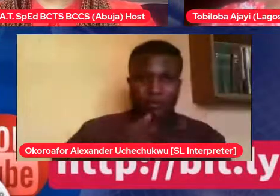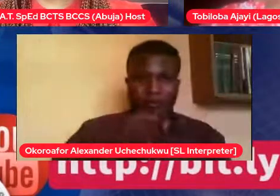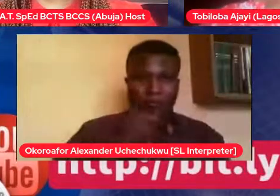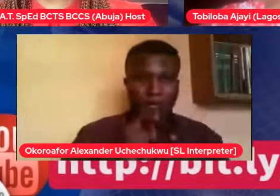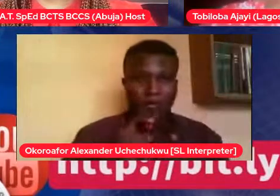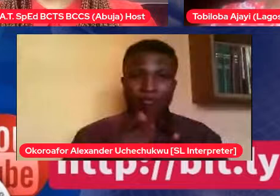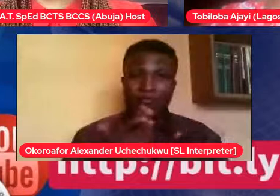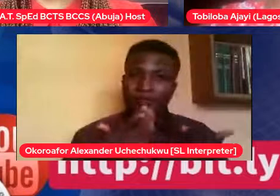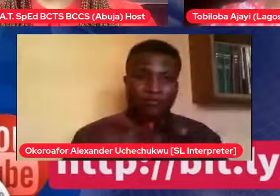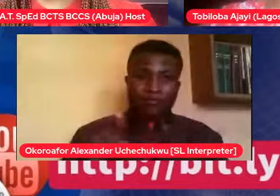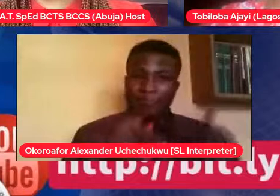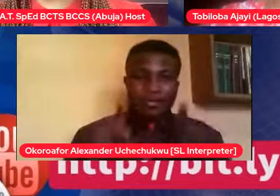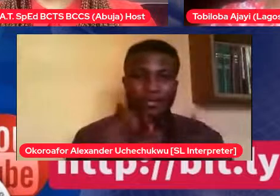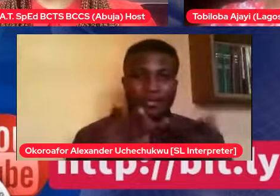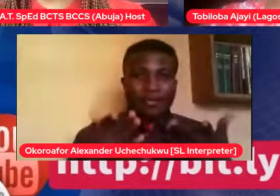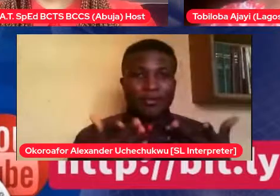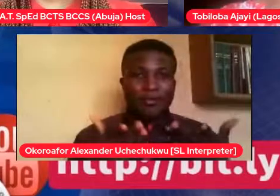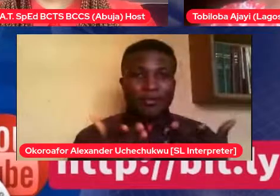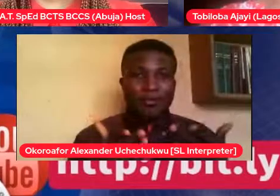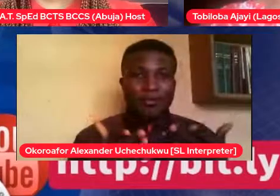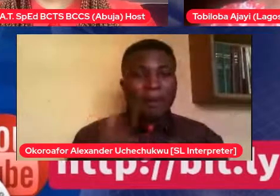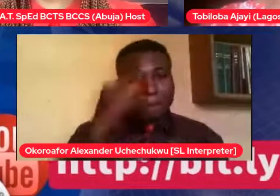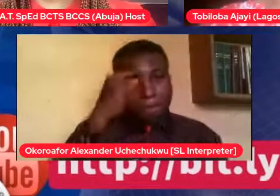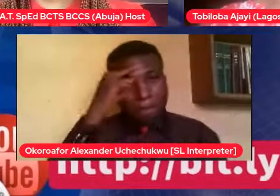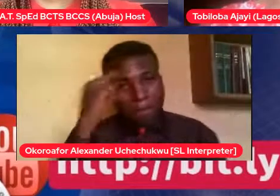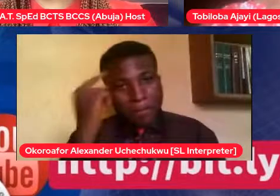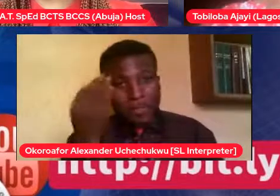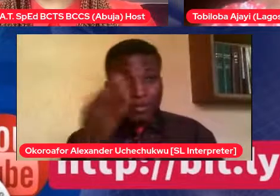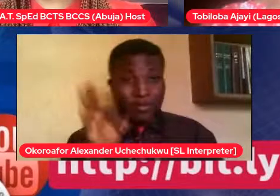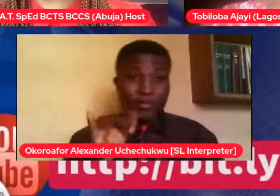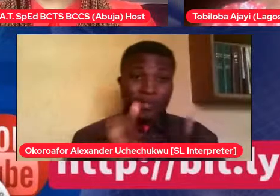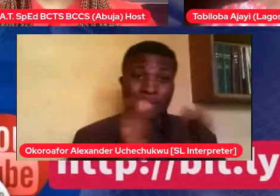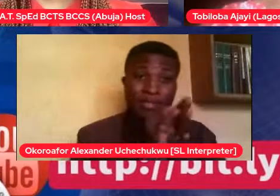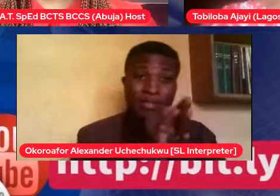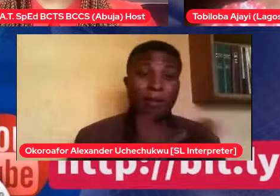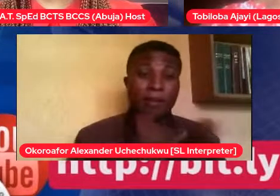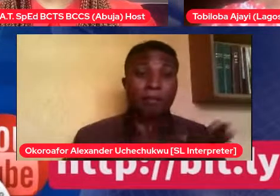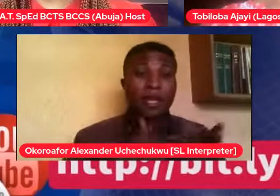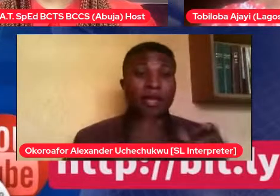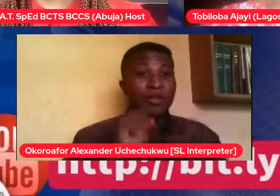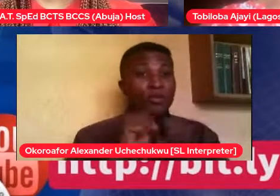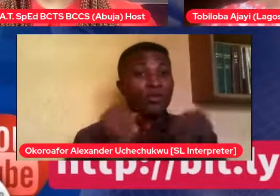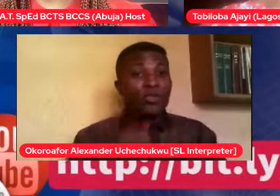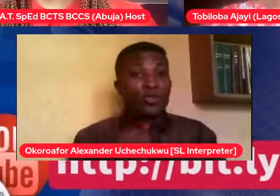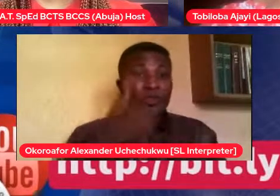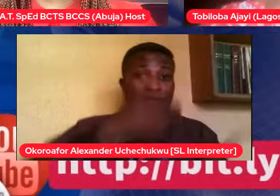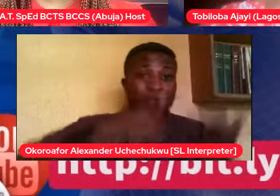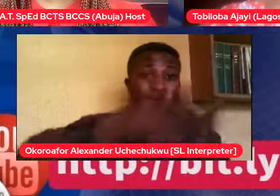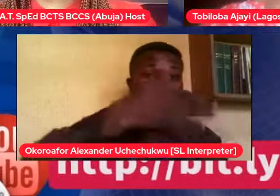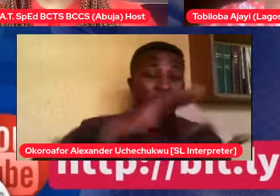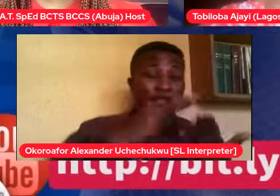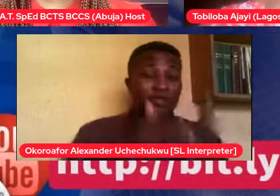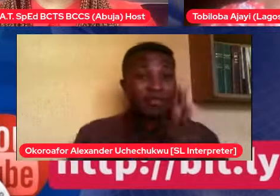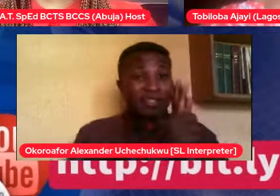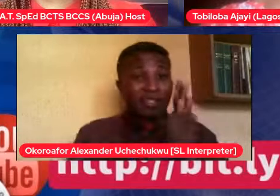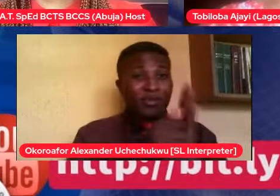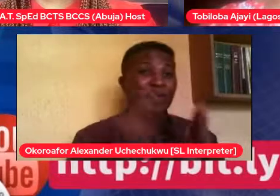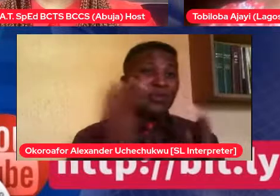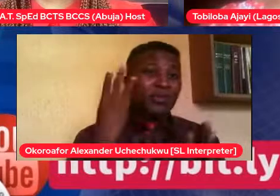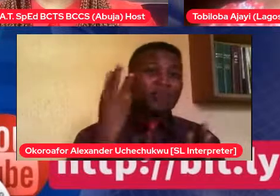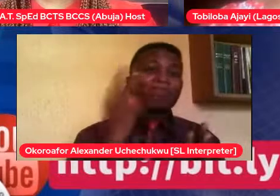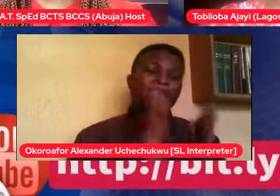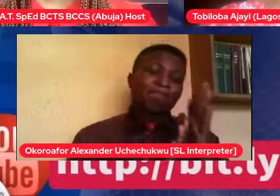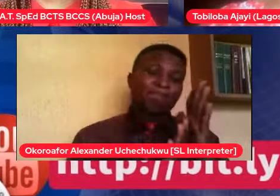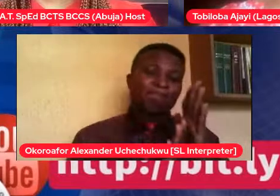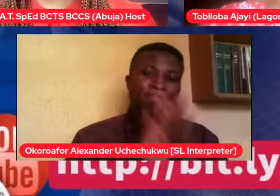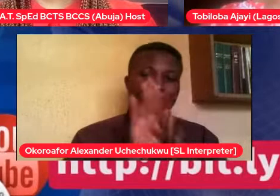my social interaction skills were already very well developed. And, of course, by the time that, you know, puberty hit, and, you know,